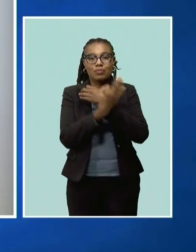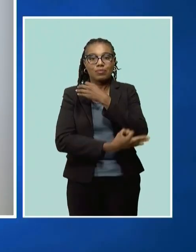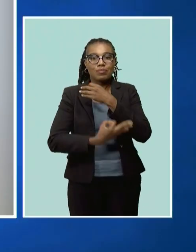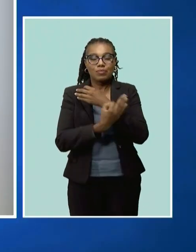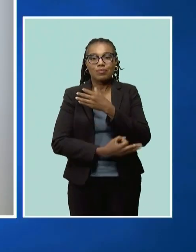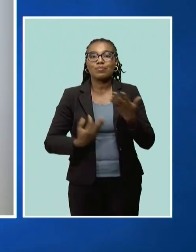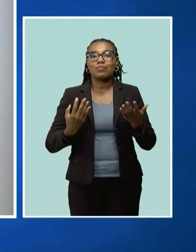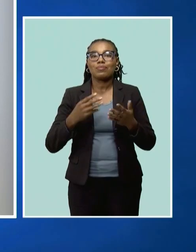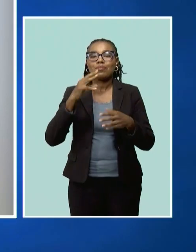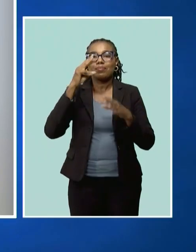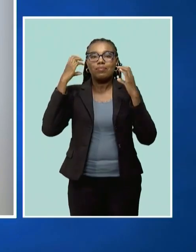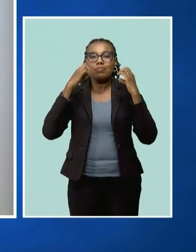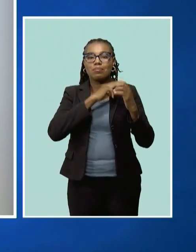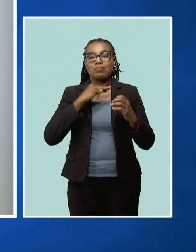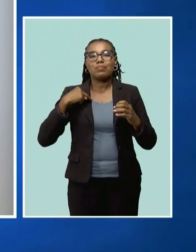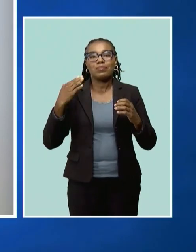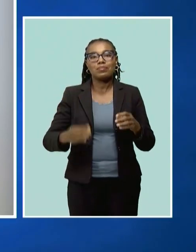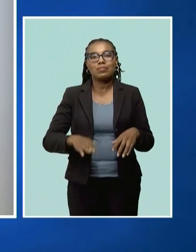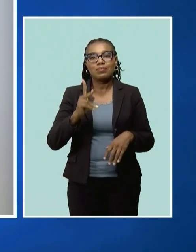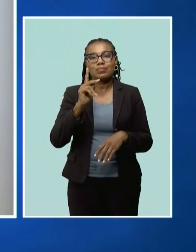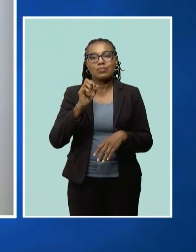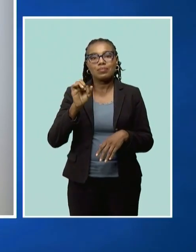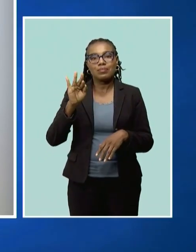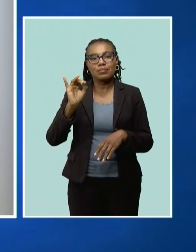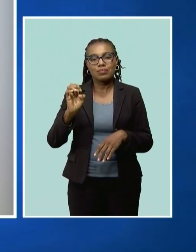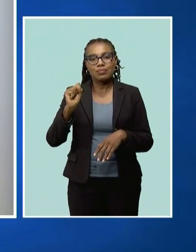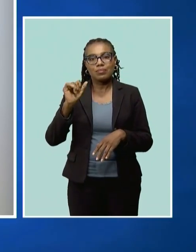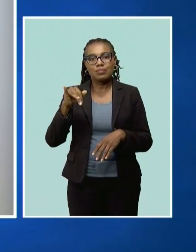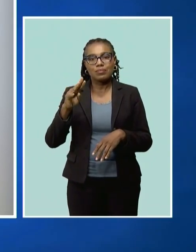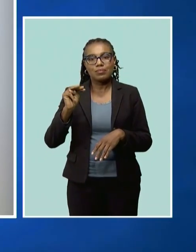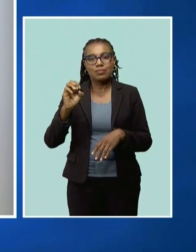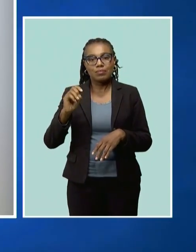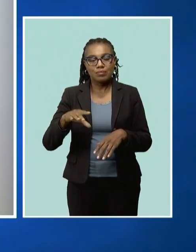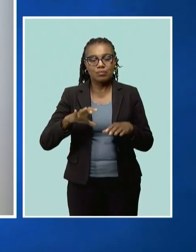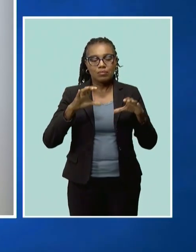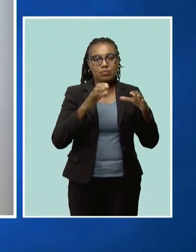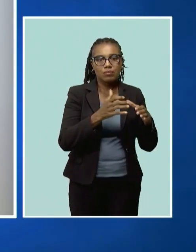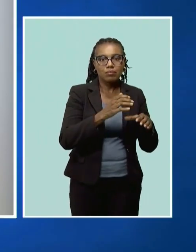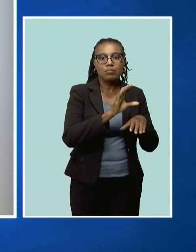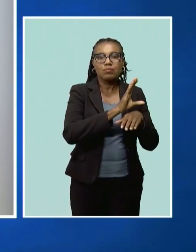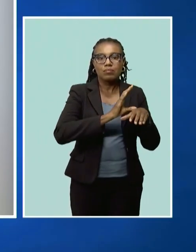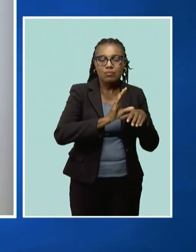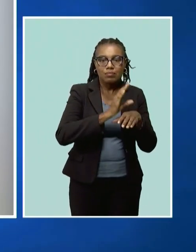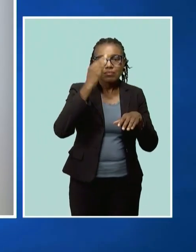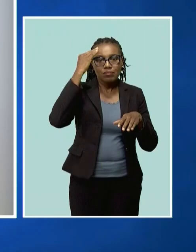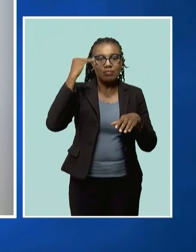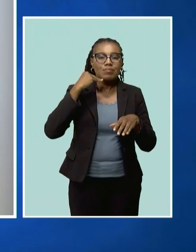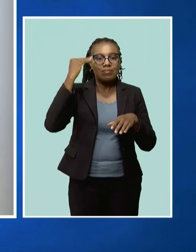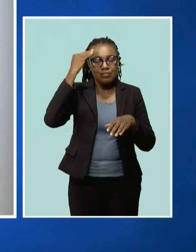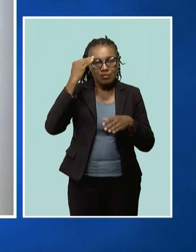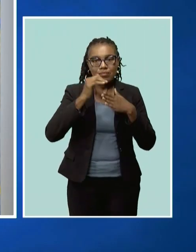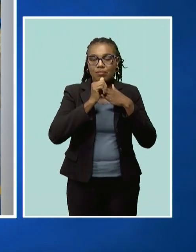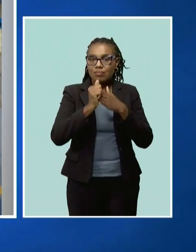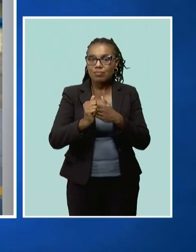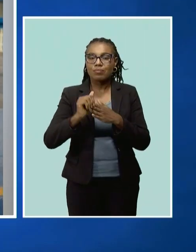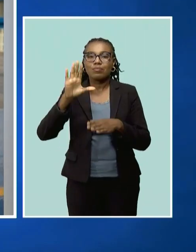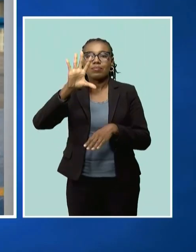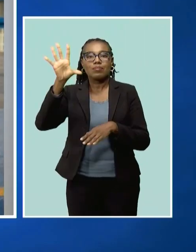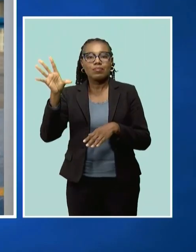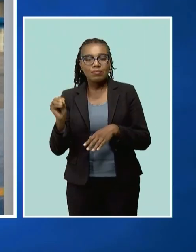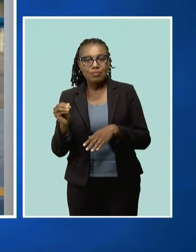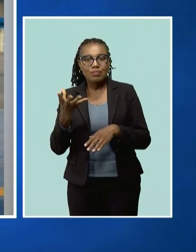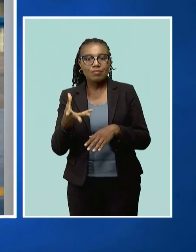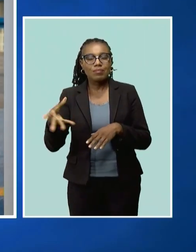Kerry Simmons, joined some 30 heads of state and governments from the Caribbean, Africa, Asia and Latin America